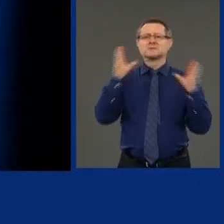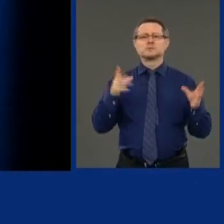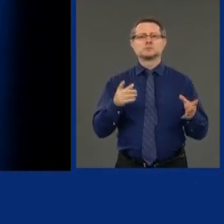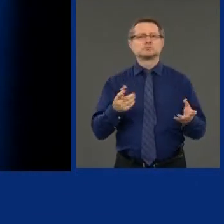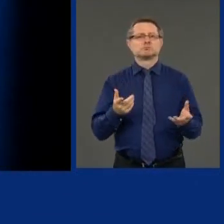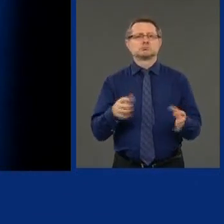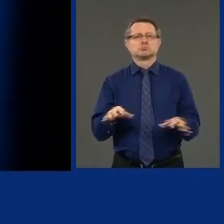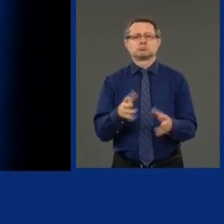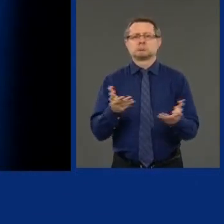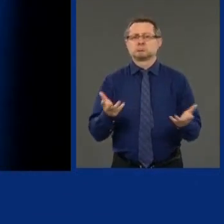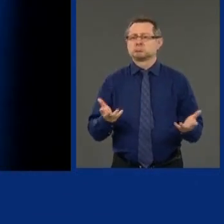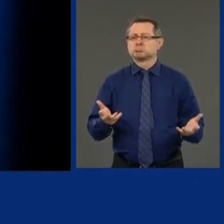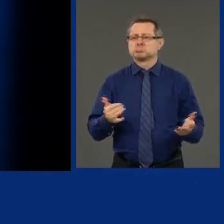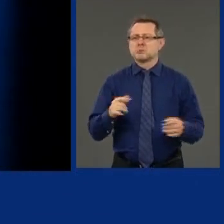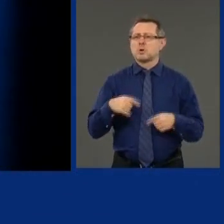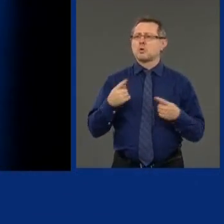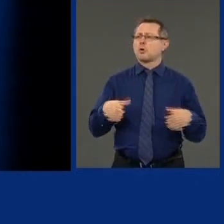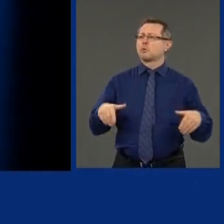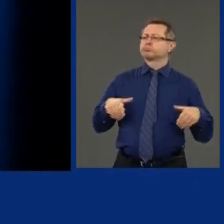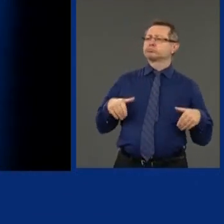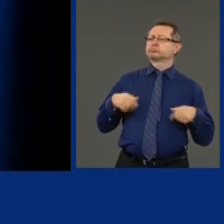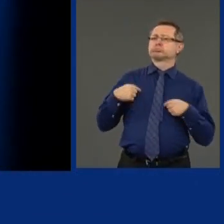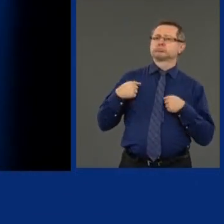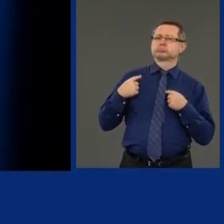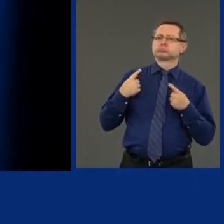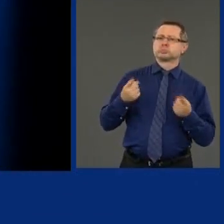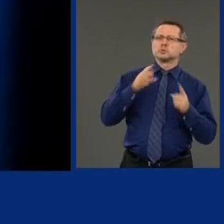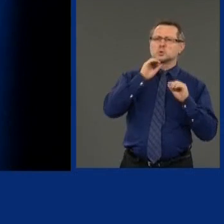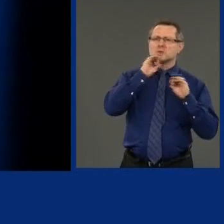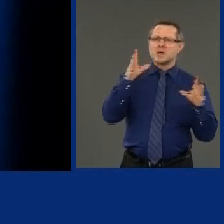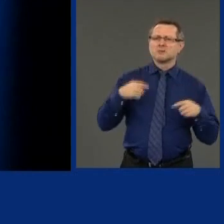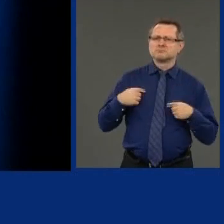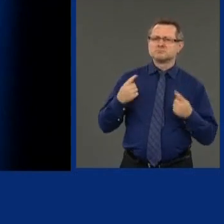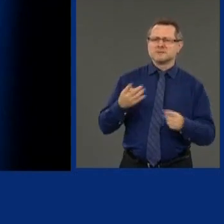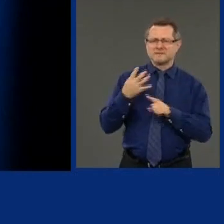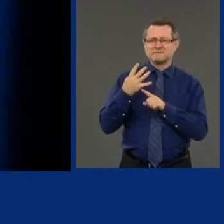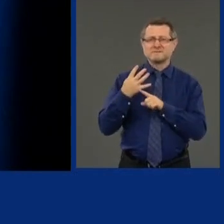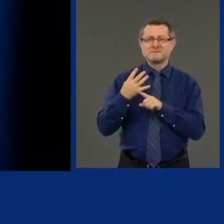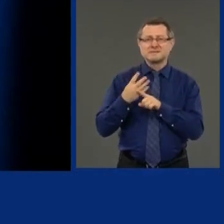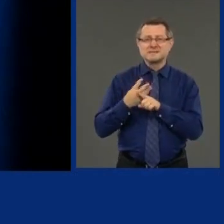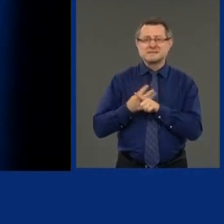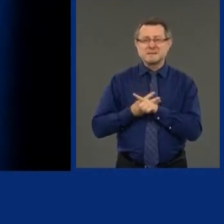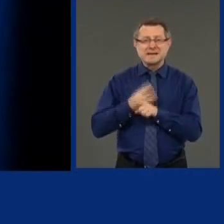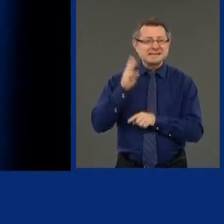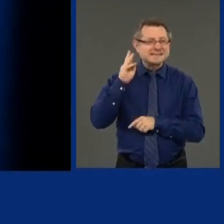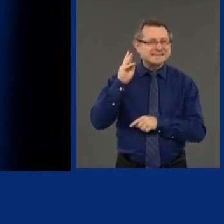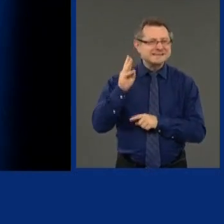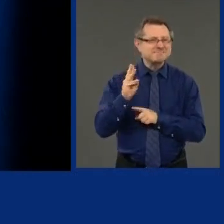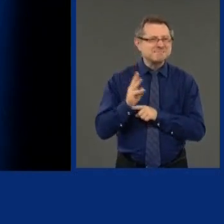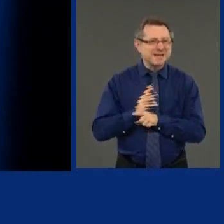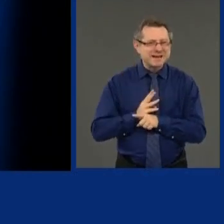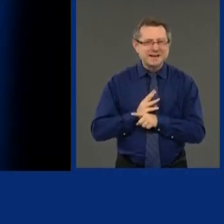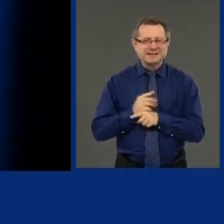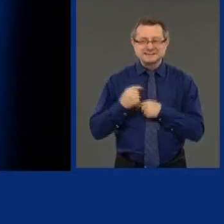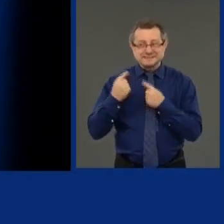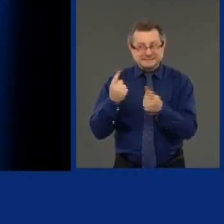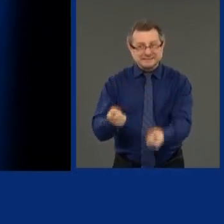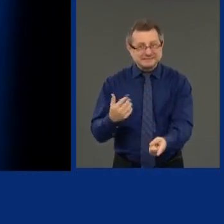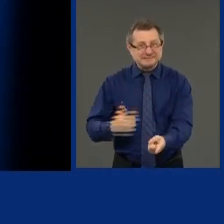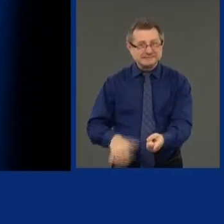They have done absolutely nothing since April. It has been six months since they started this